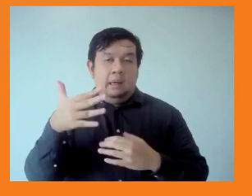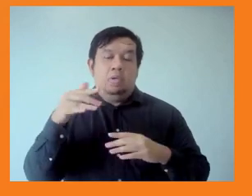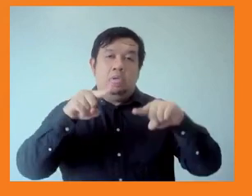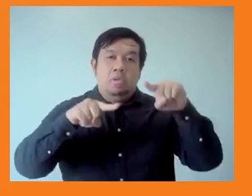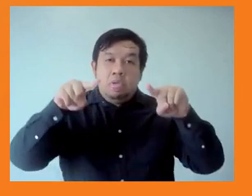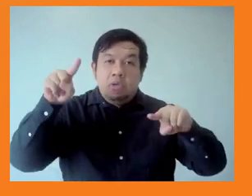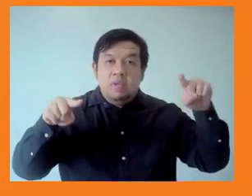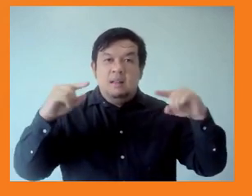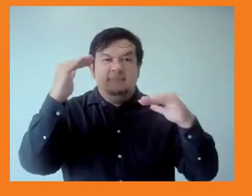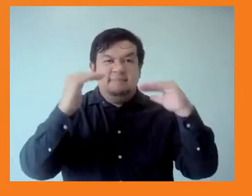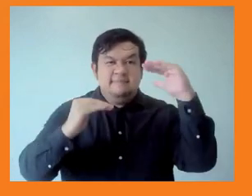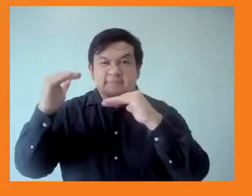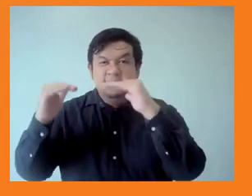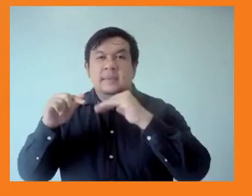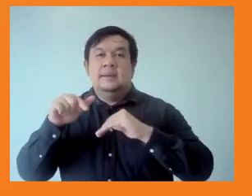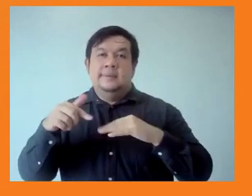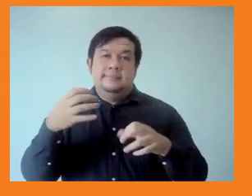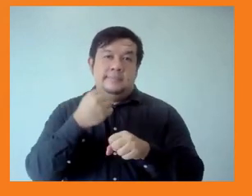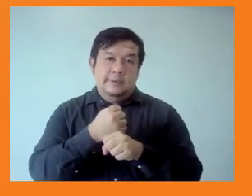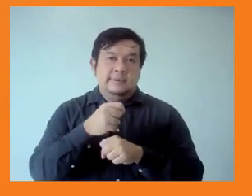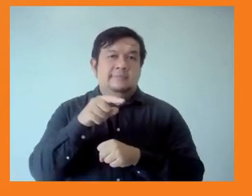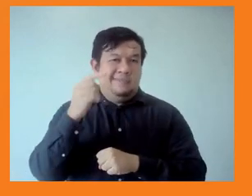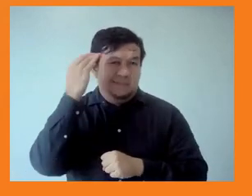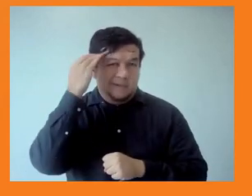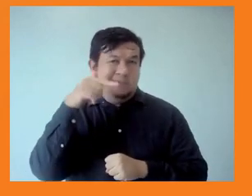informal and vulnerable workers. Next slide, please.